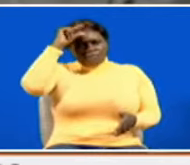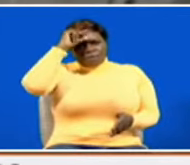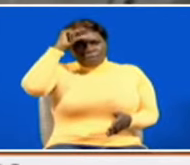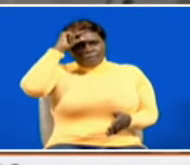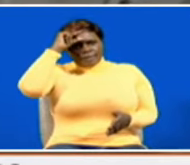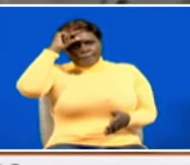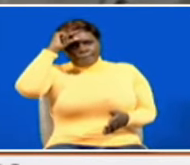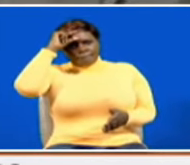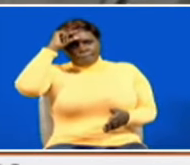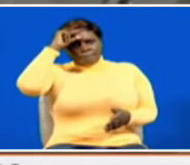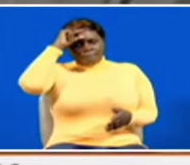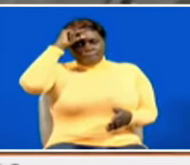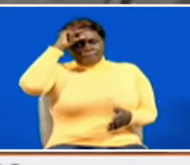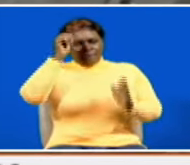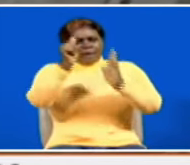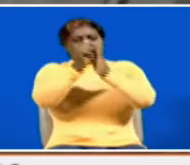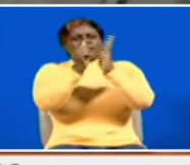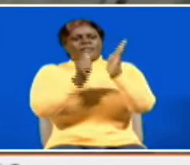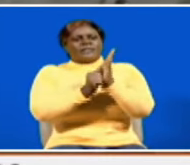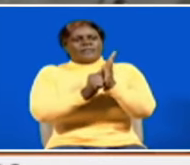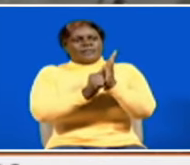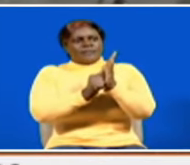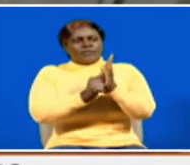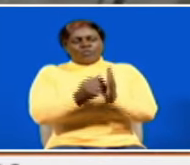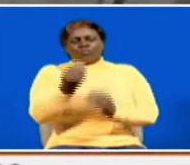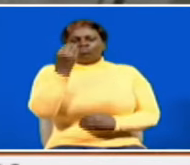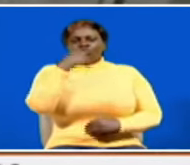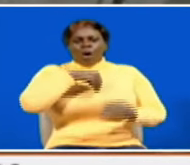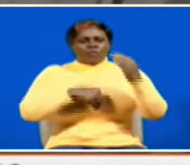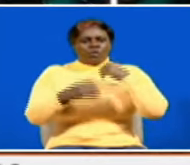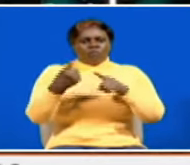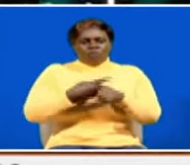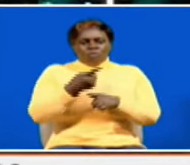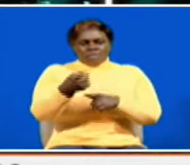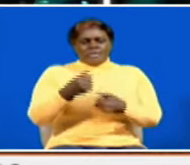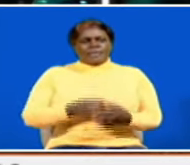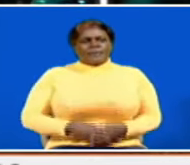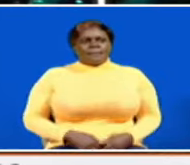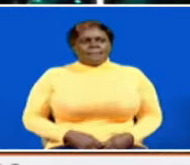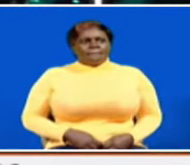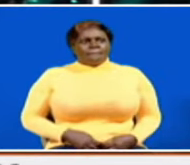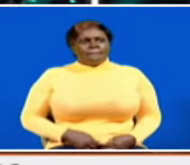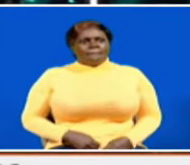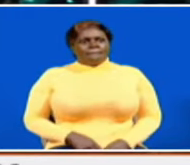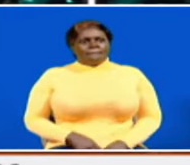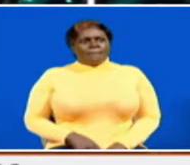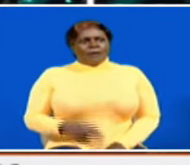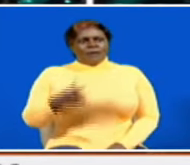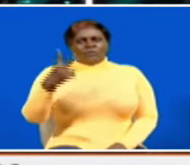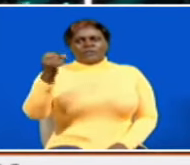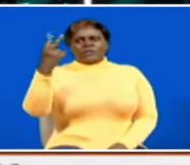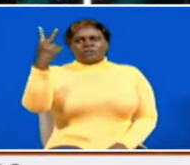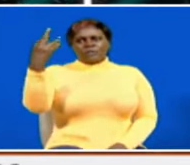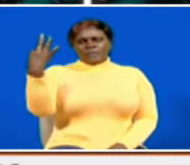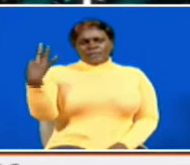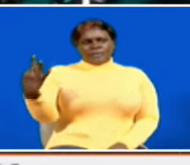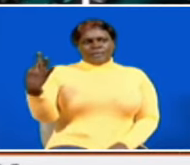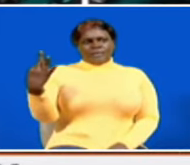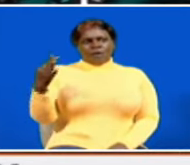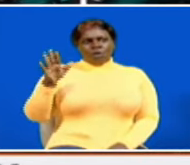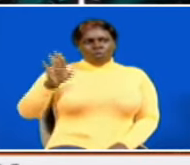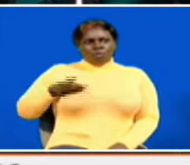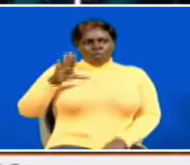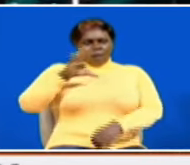state agencies to eat from this case and in november 2023 omido